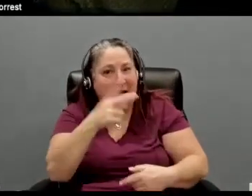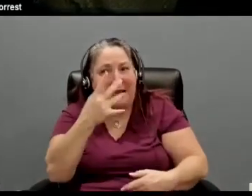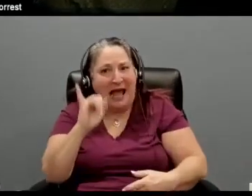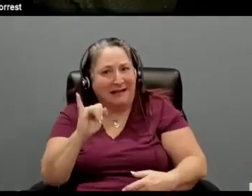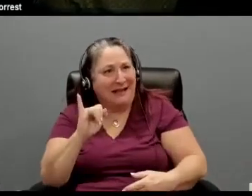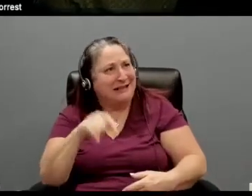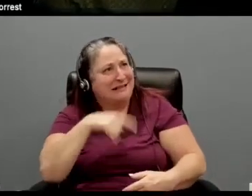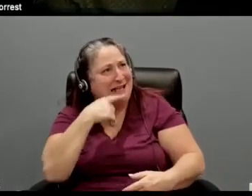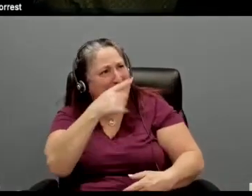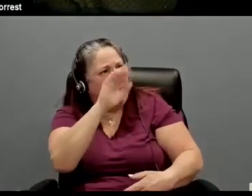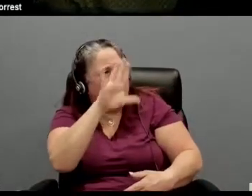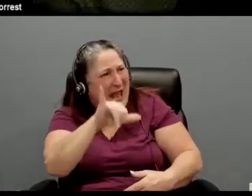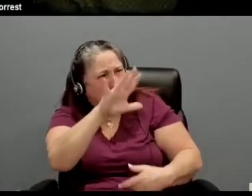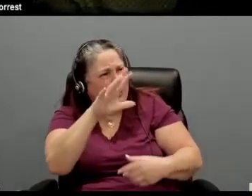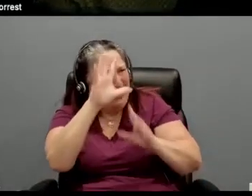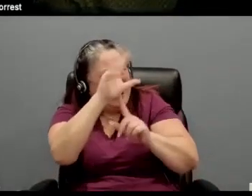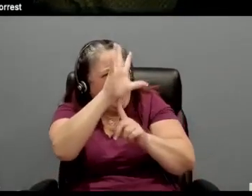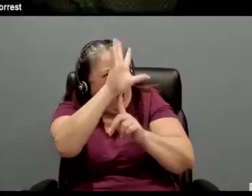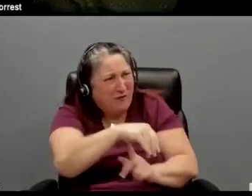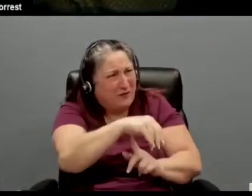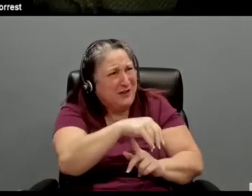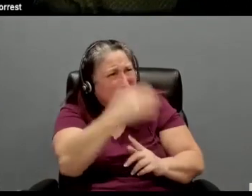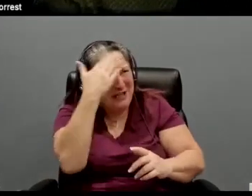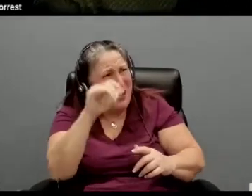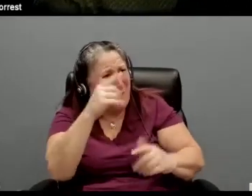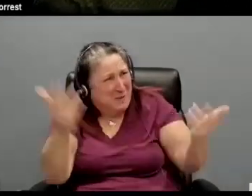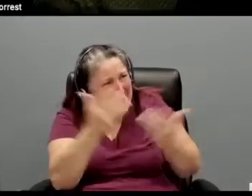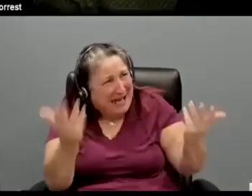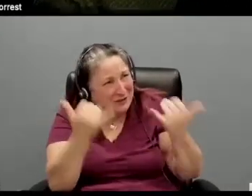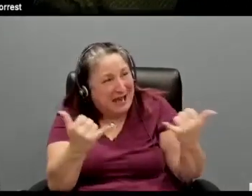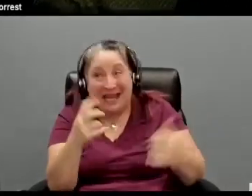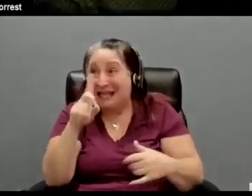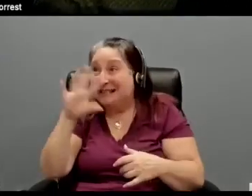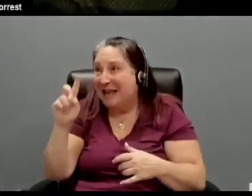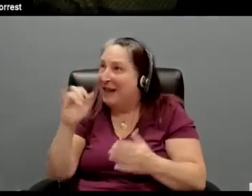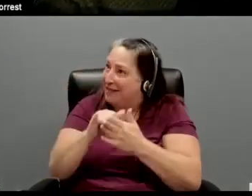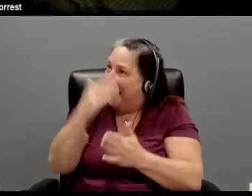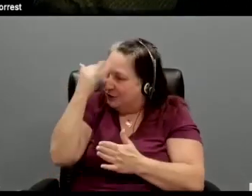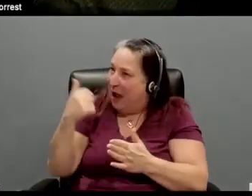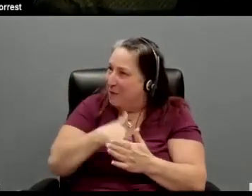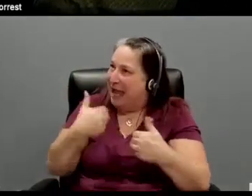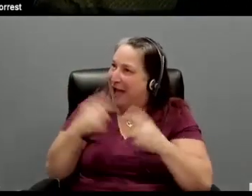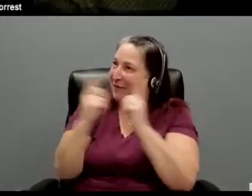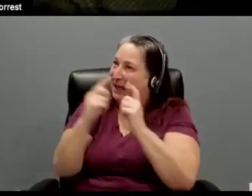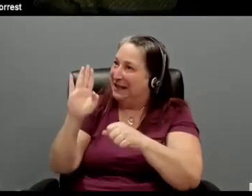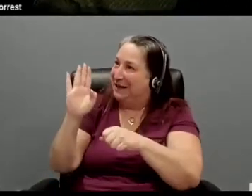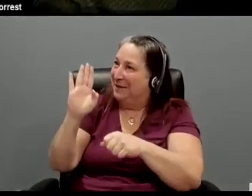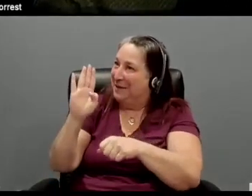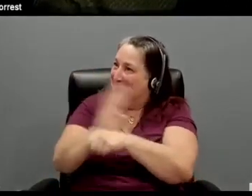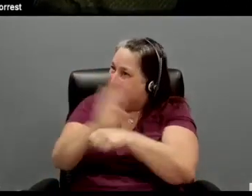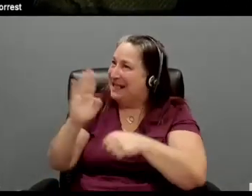on today. This is. That's what meet the business about. We surprise you. Oh my God. There you are.